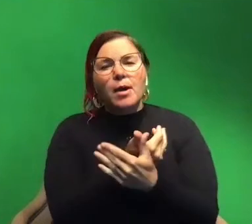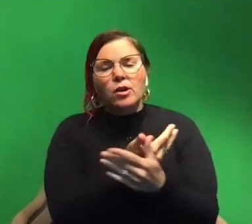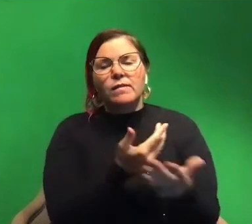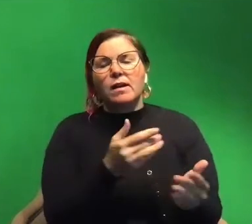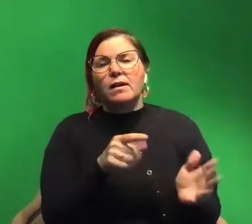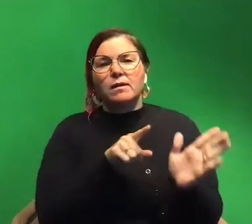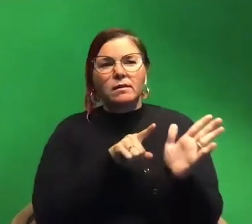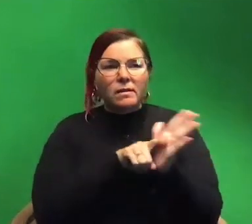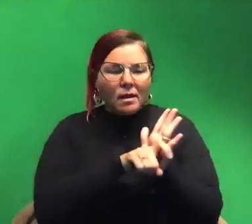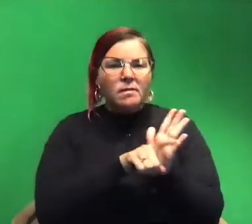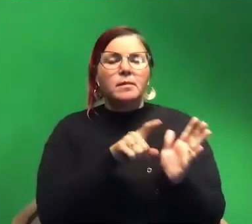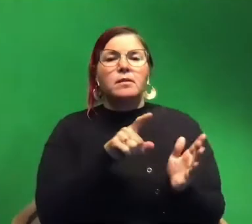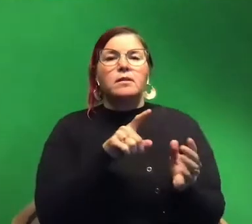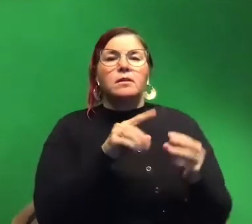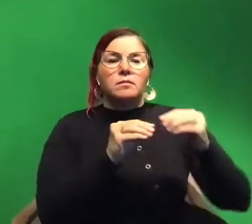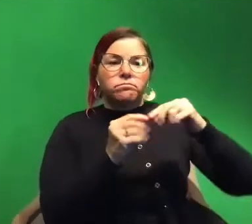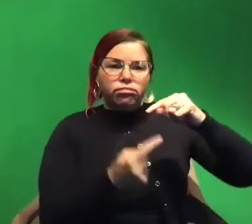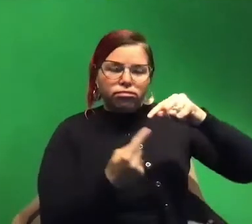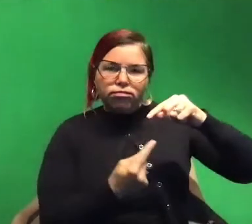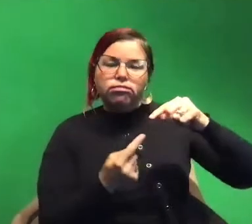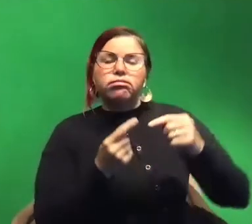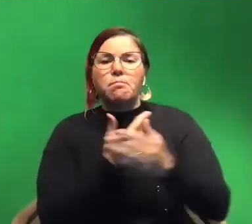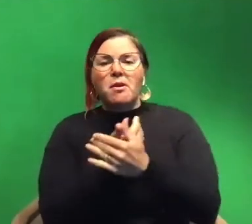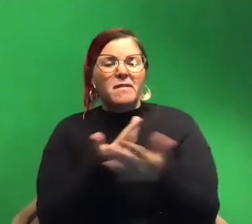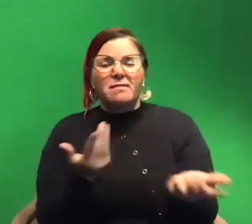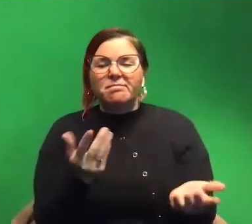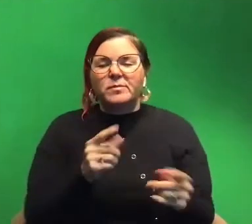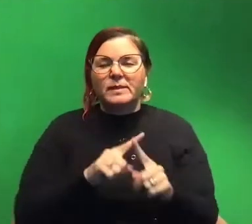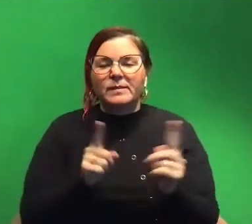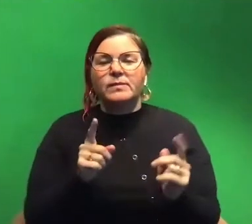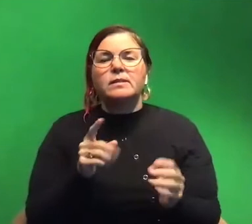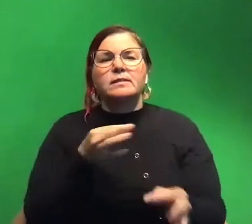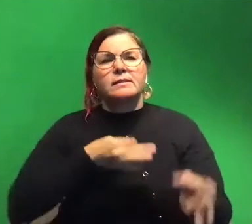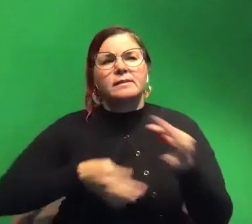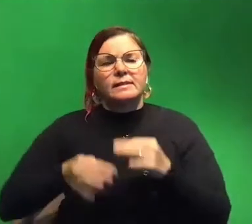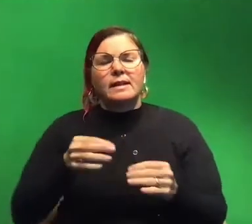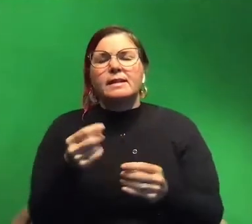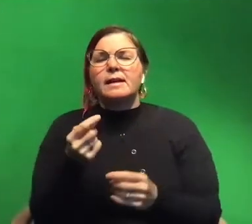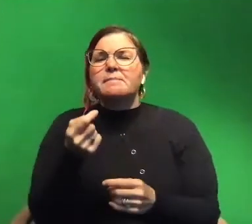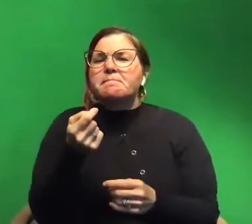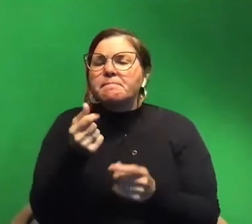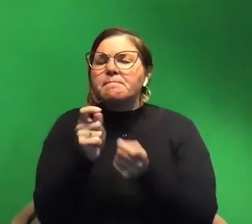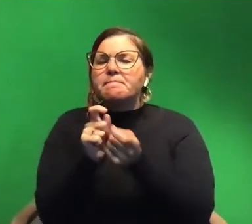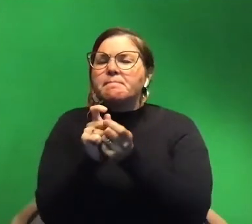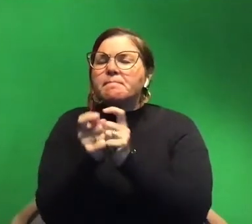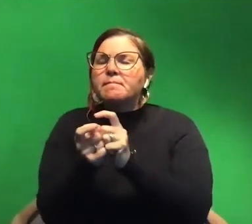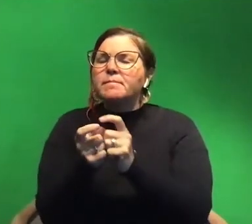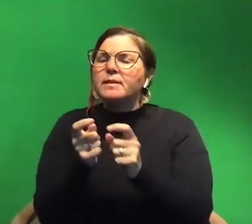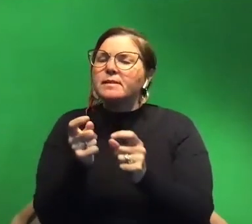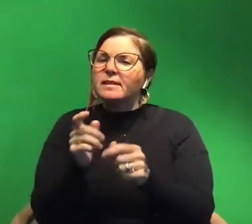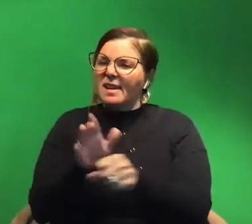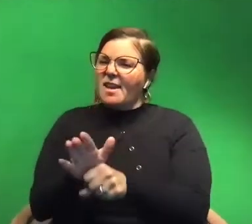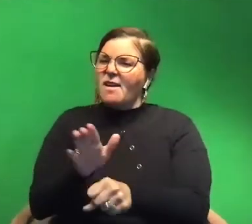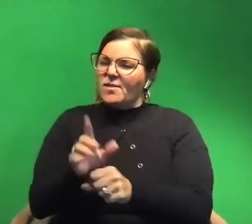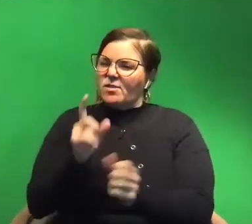it's going from a caterpillar to a butterfly. Instead we're looking at some more subtle changes but they're different enough to kind of give them